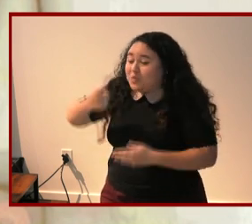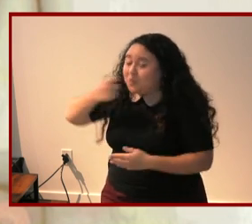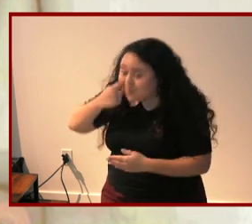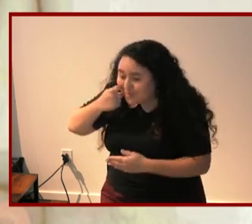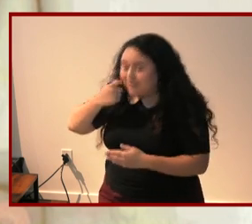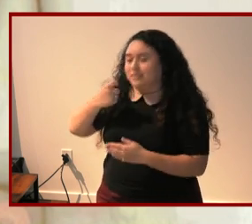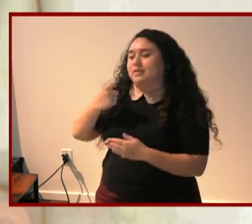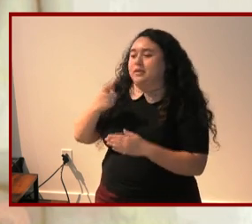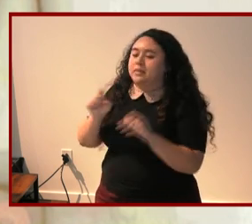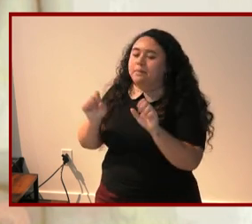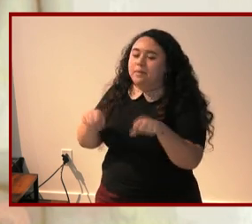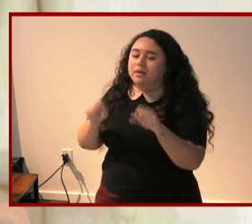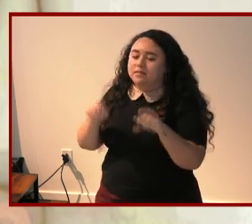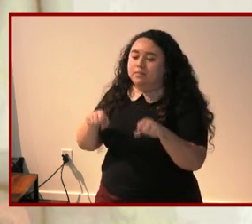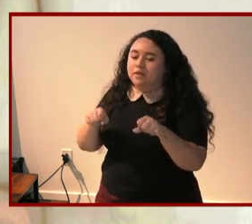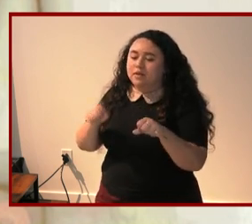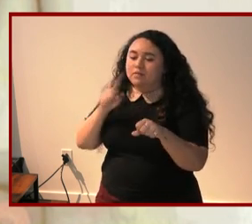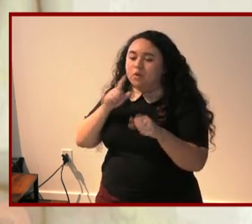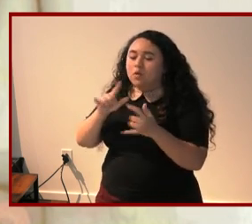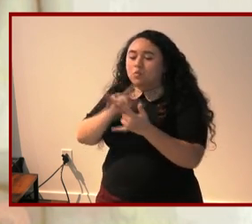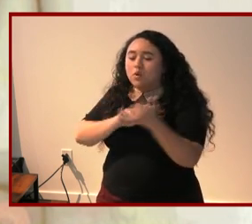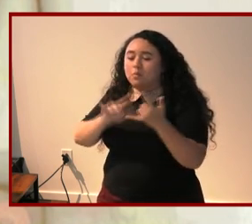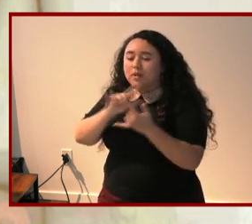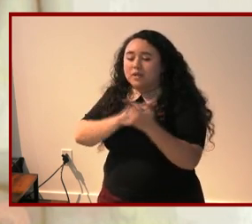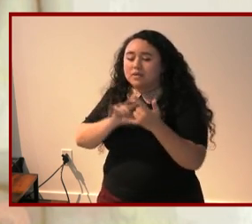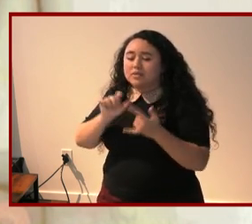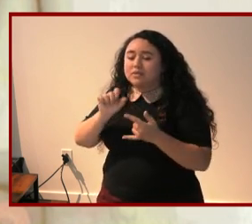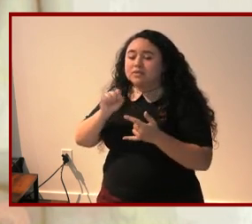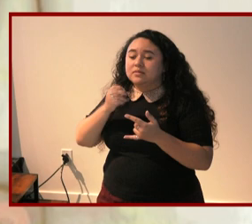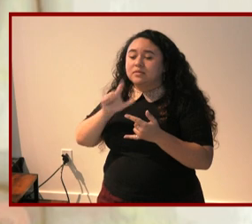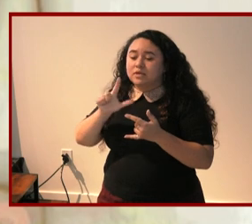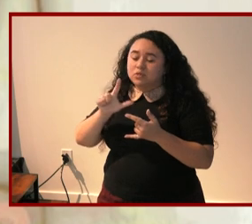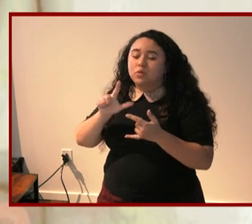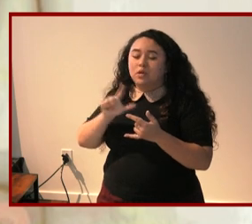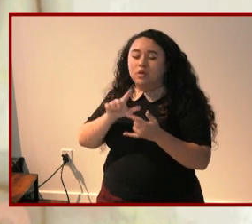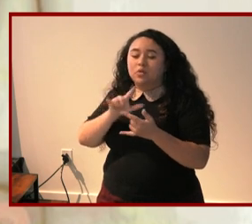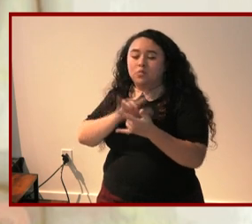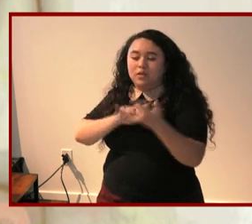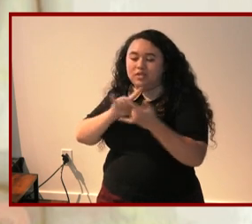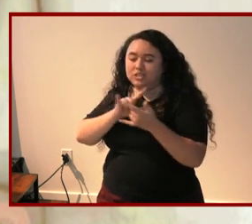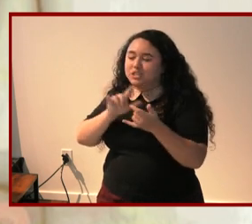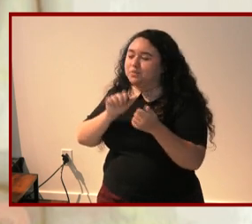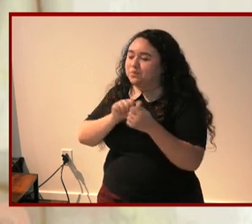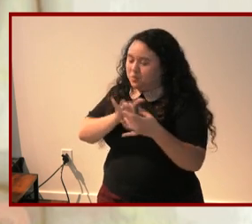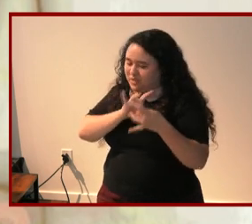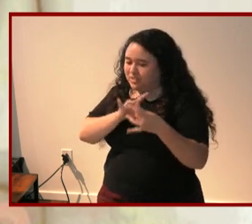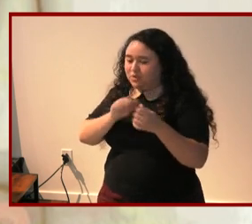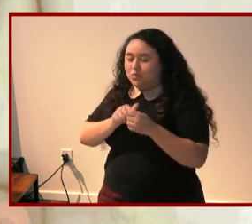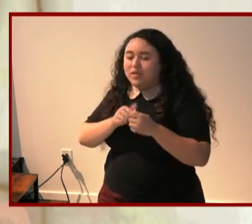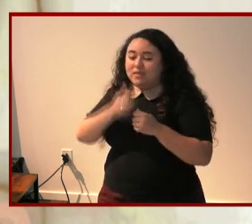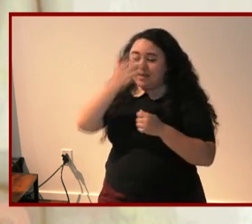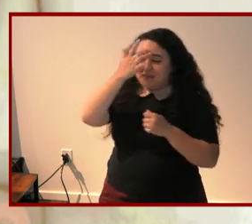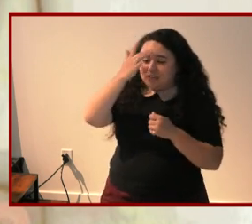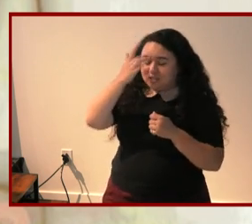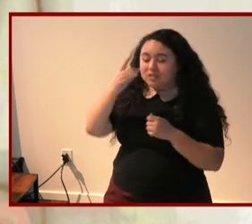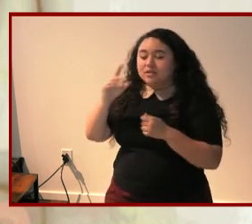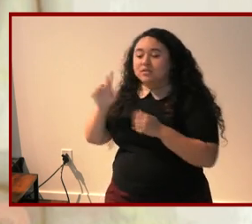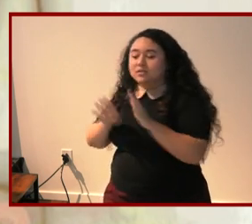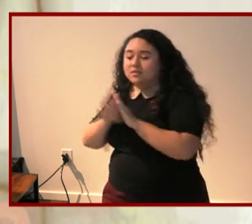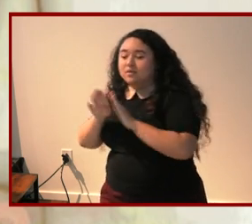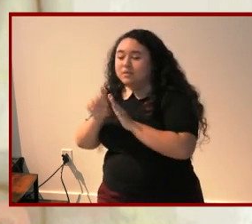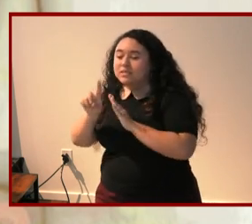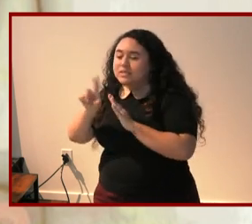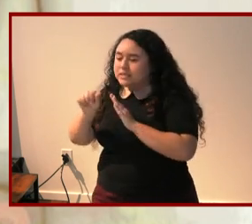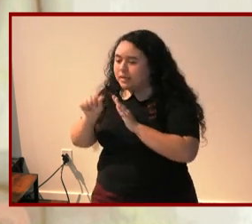has the possibility of romantic and sexual relationships among intellectually and developmentally disabled adults entered